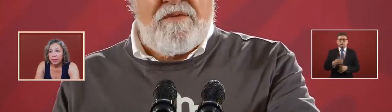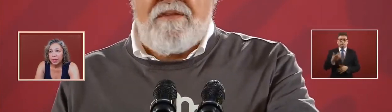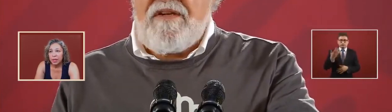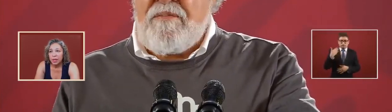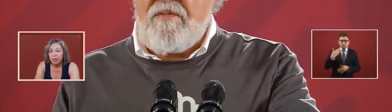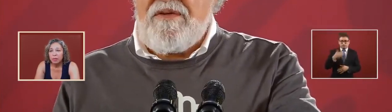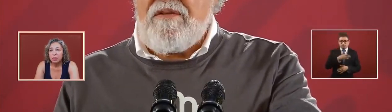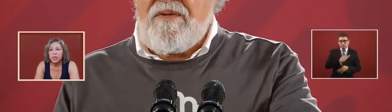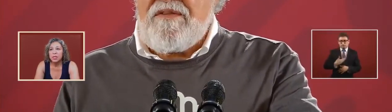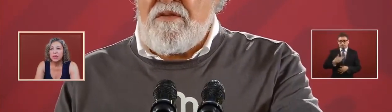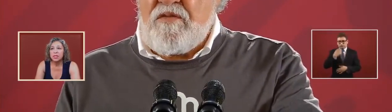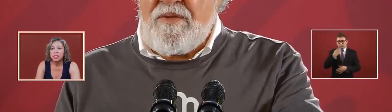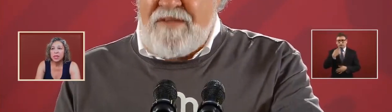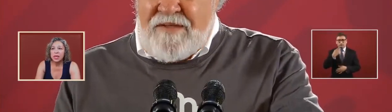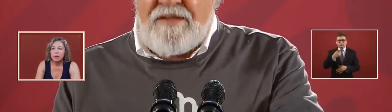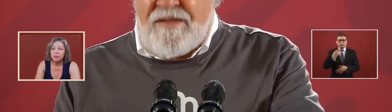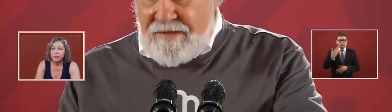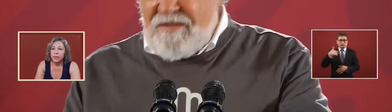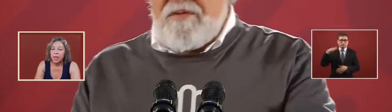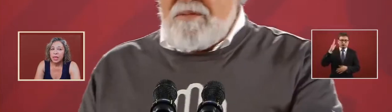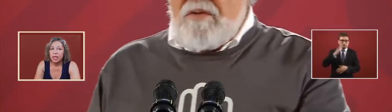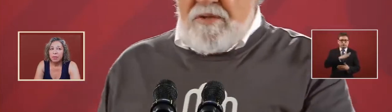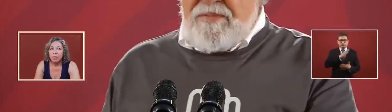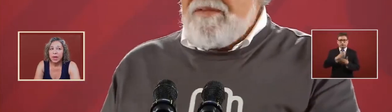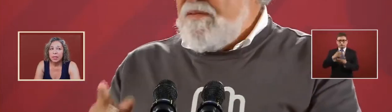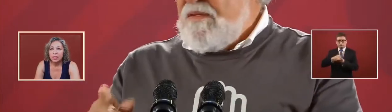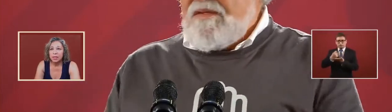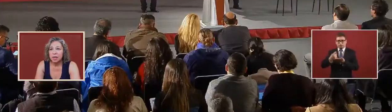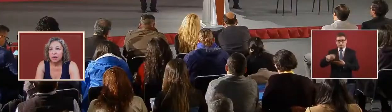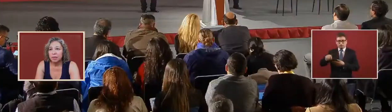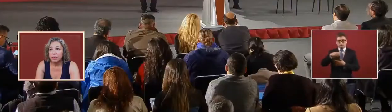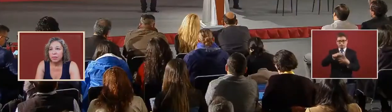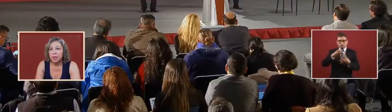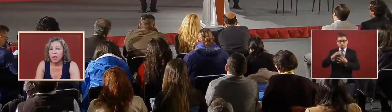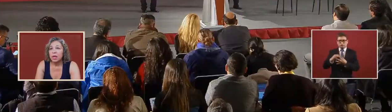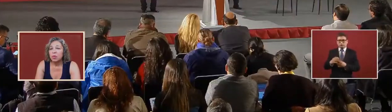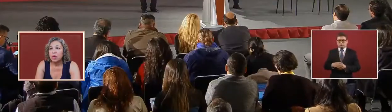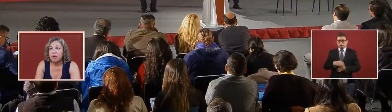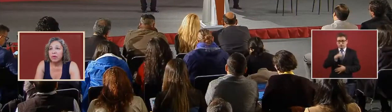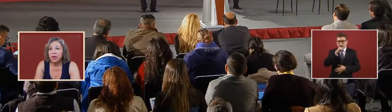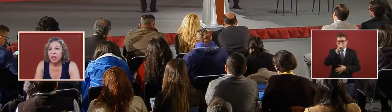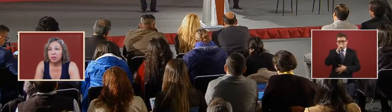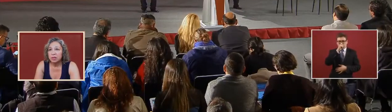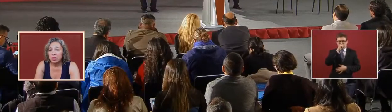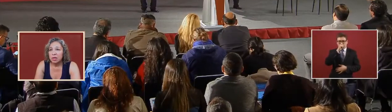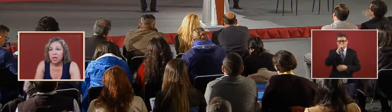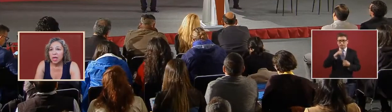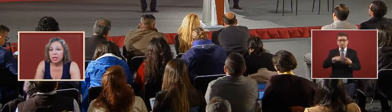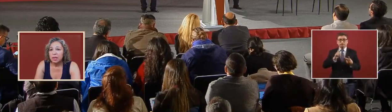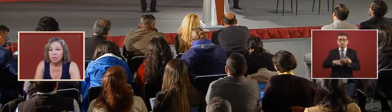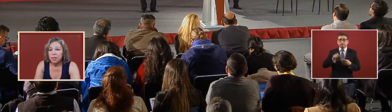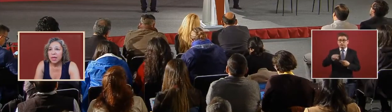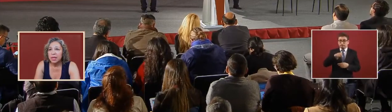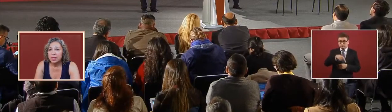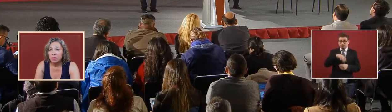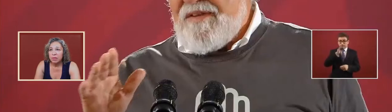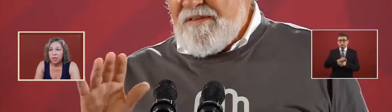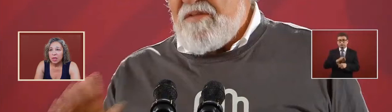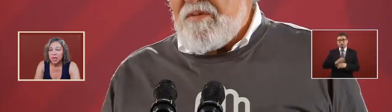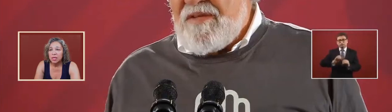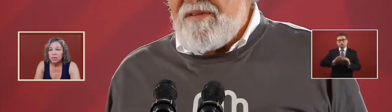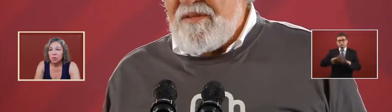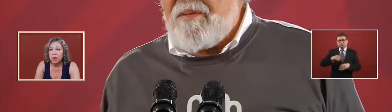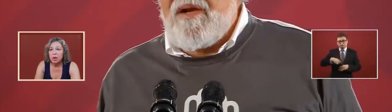the president said in the past uh we are very close and the mechanism